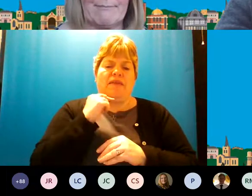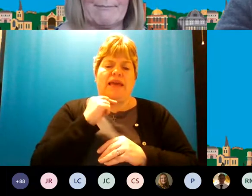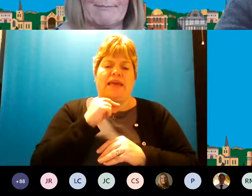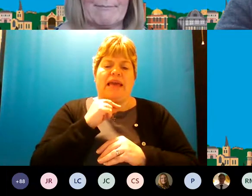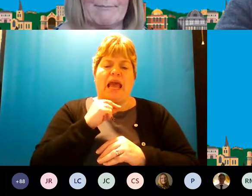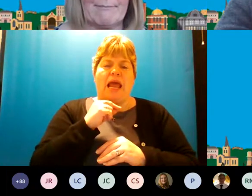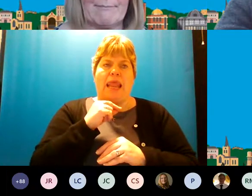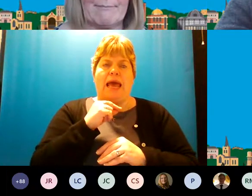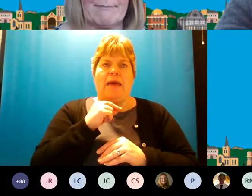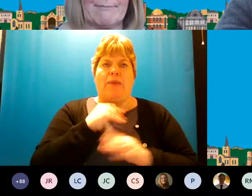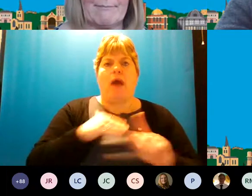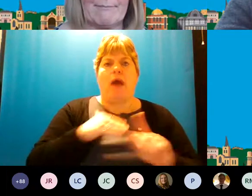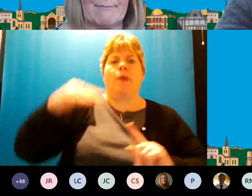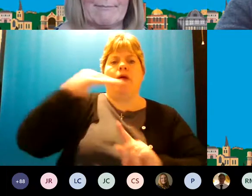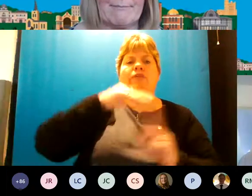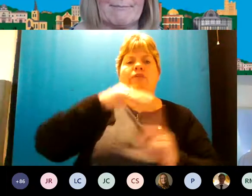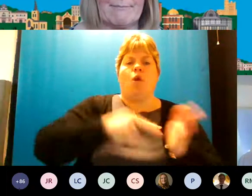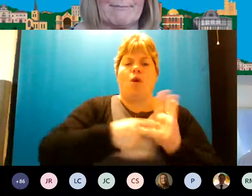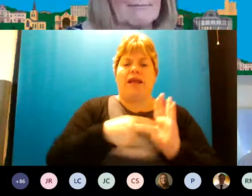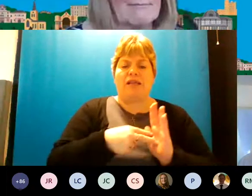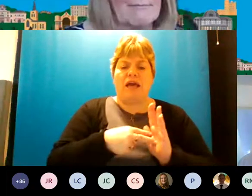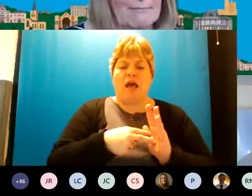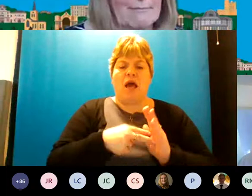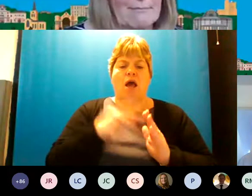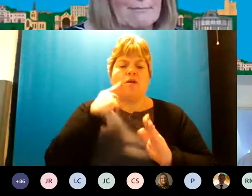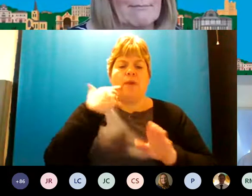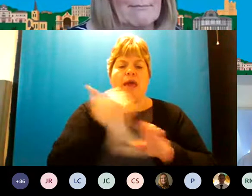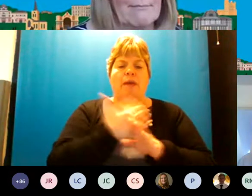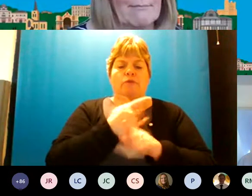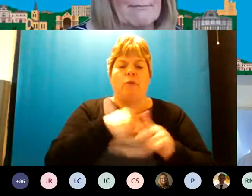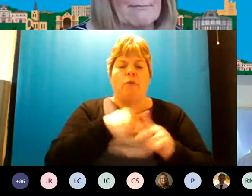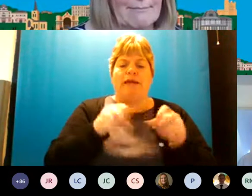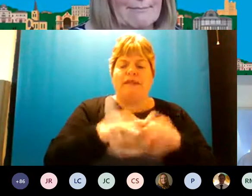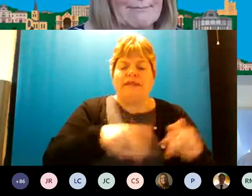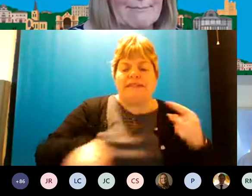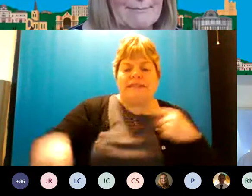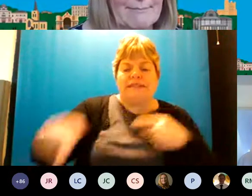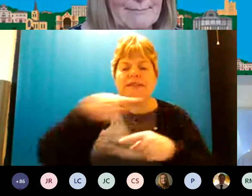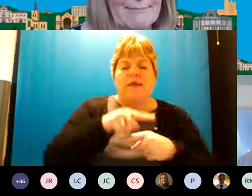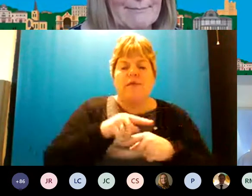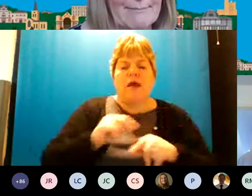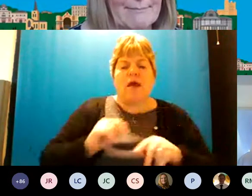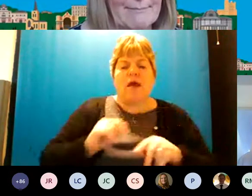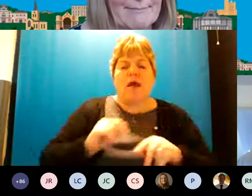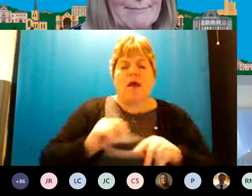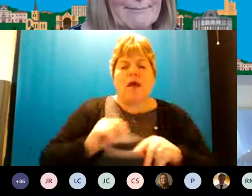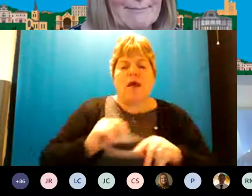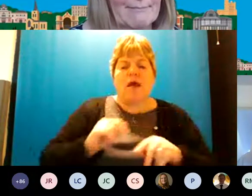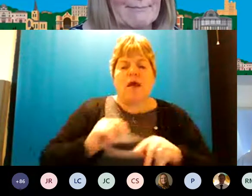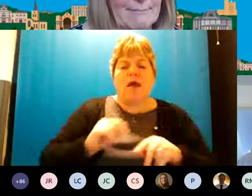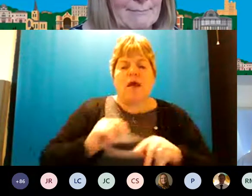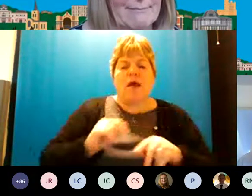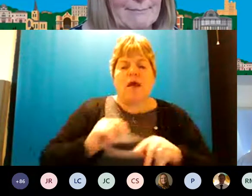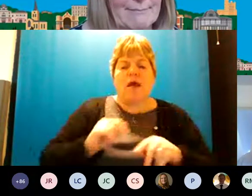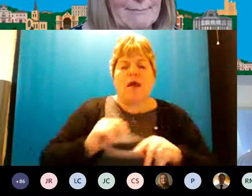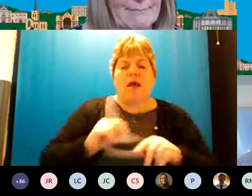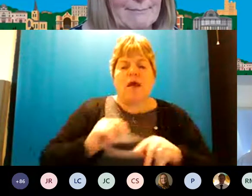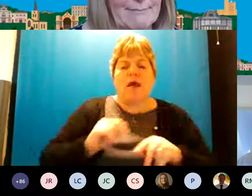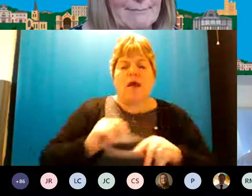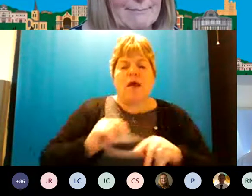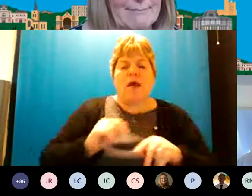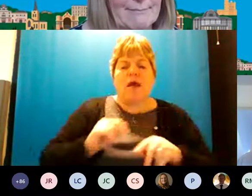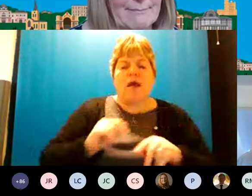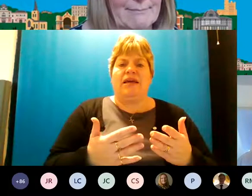organizations to work across the system if you like and to be kind of provider agnostic and to put some challenge in